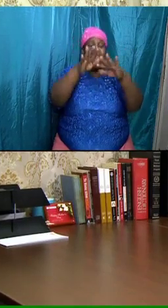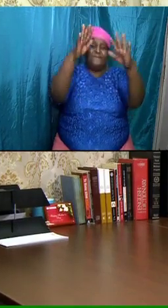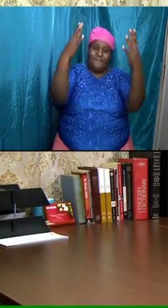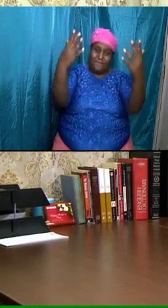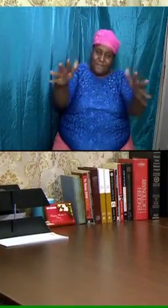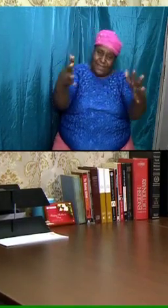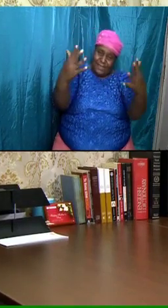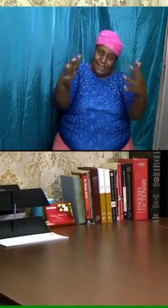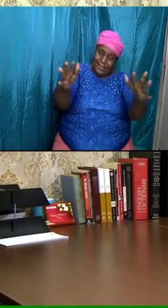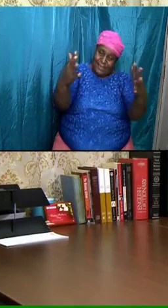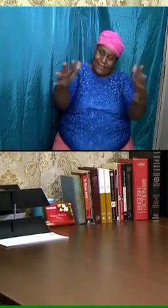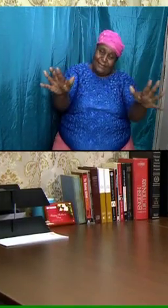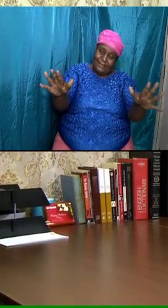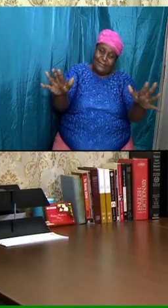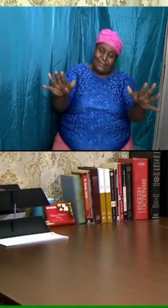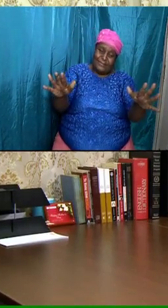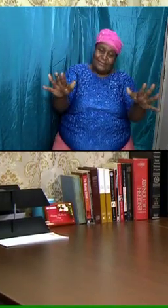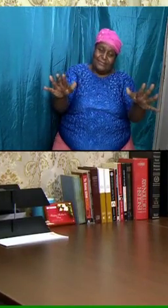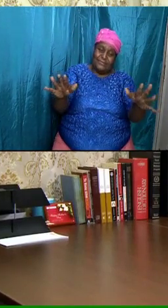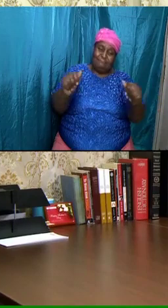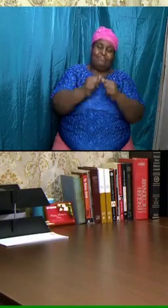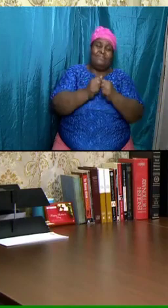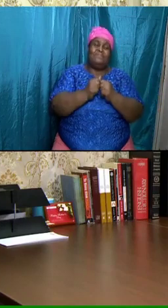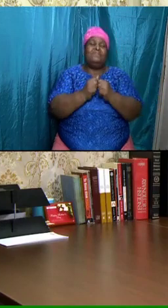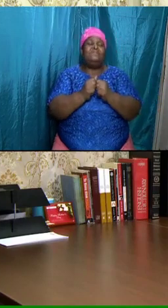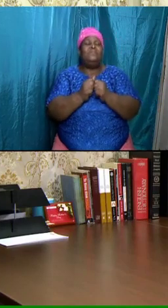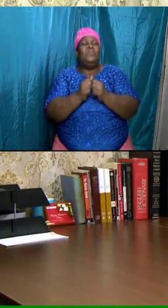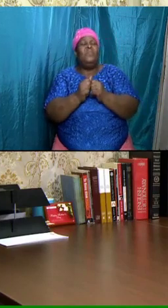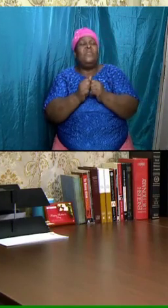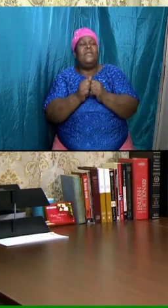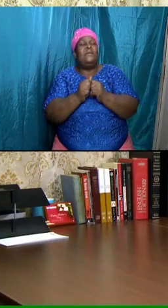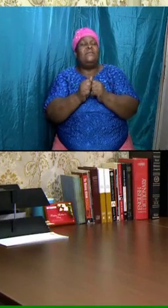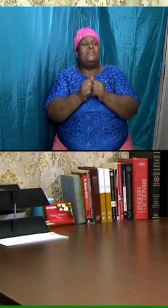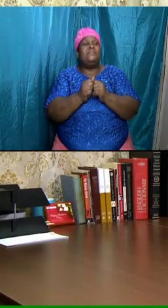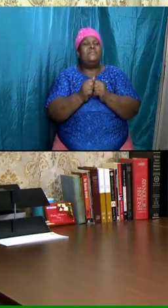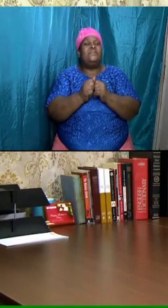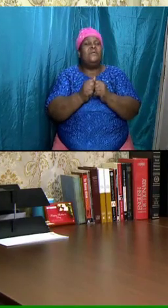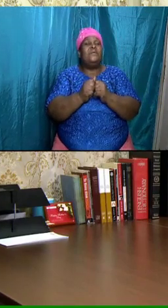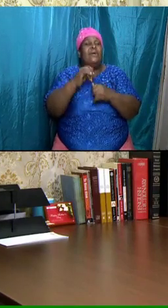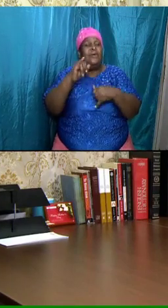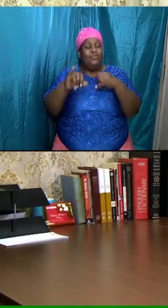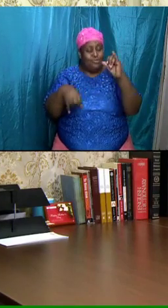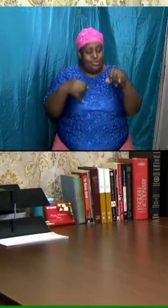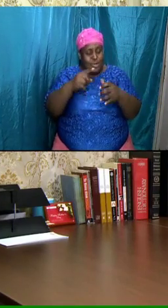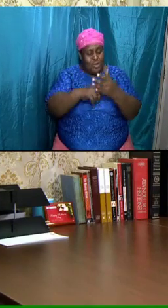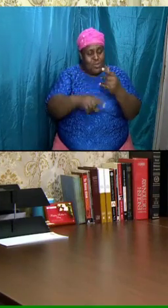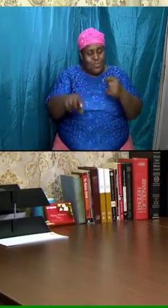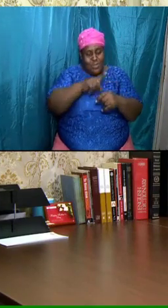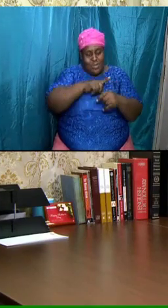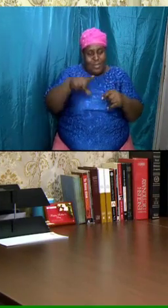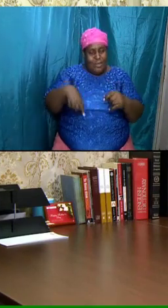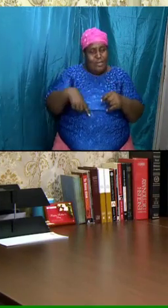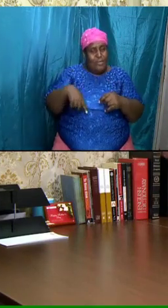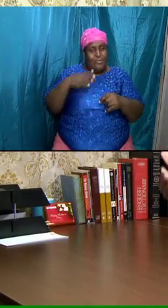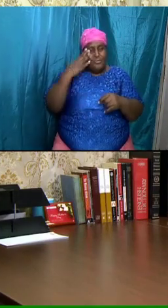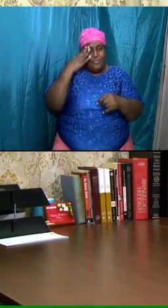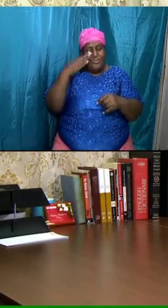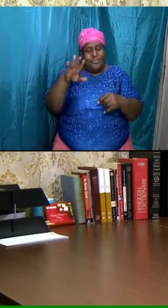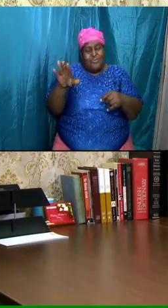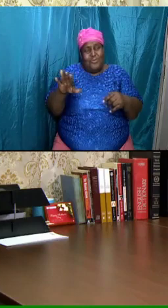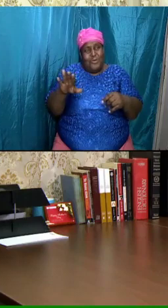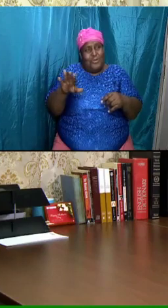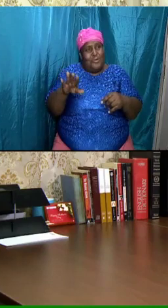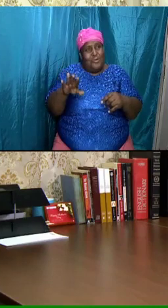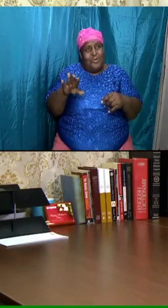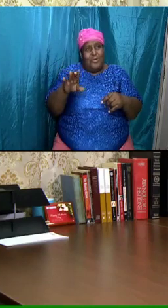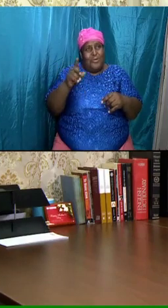experience and basking in the presence of the Lord and enjoying what the Lord I don't know where he's going to carry us